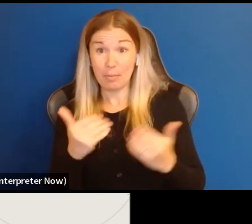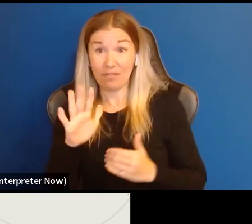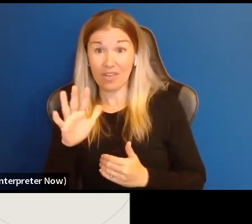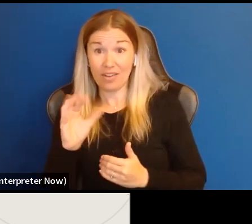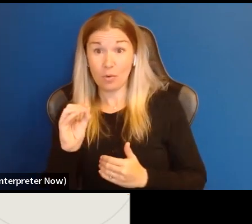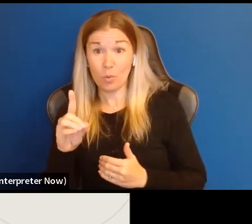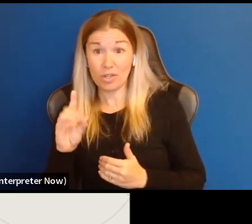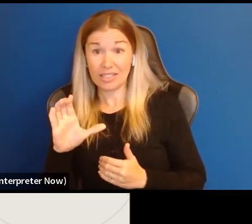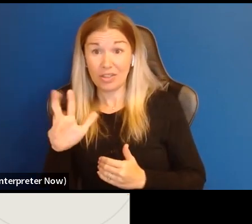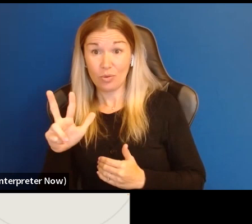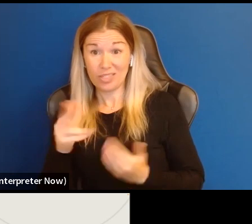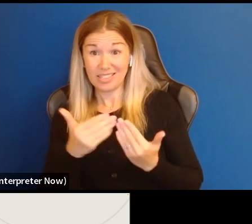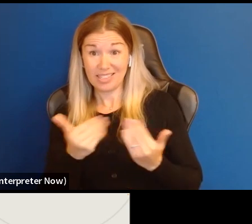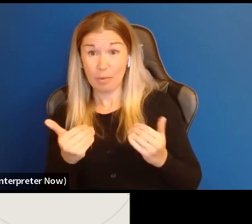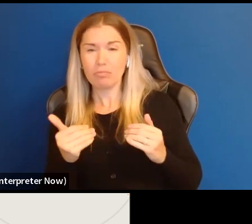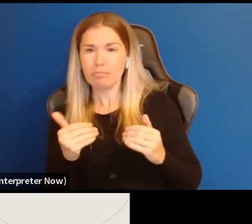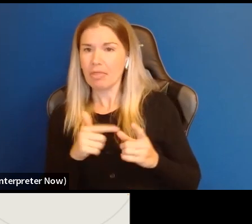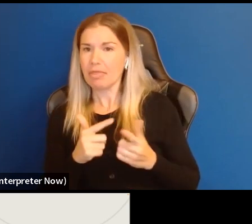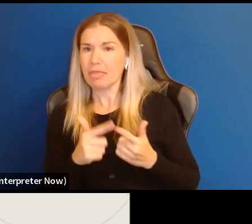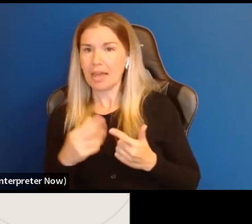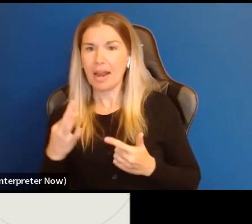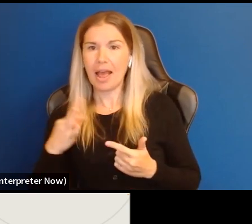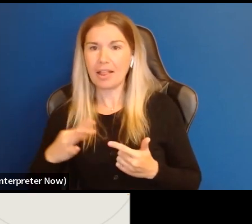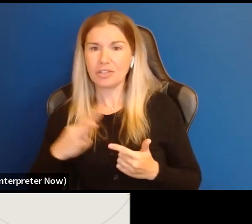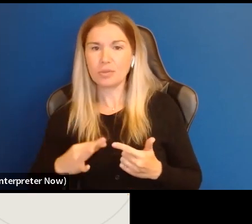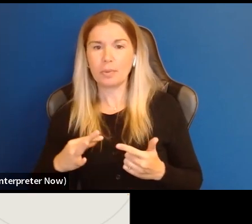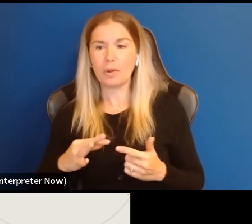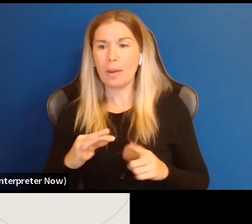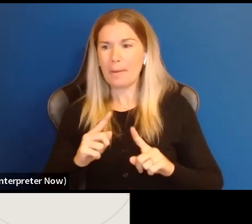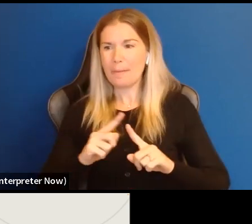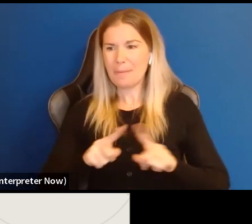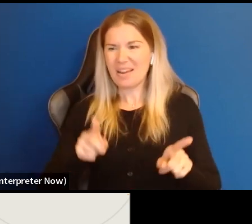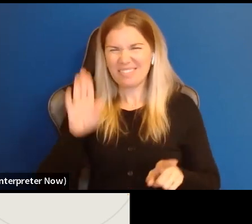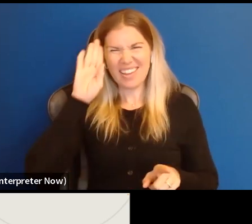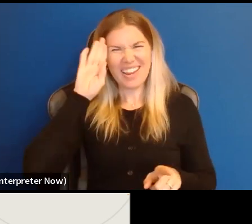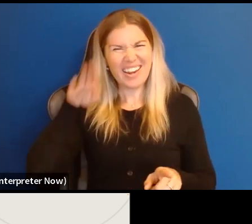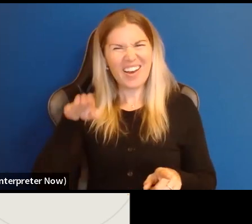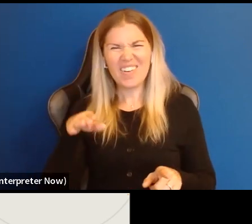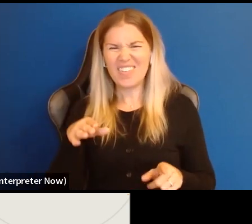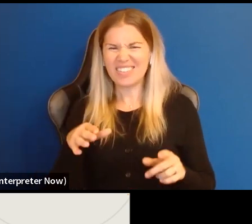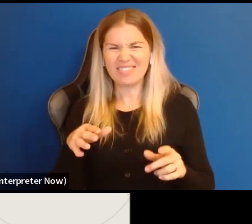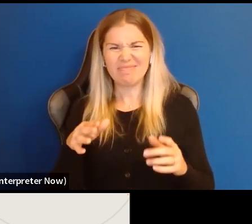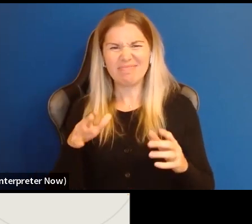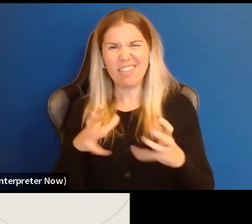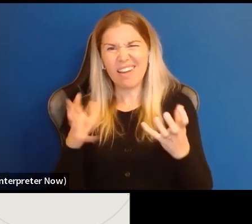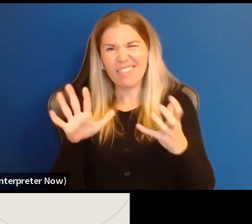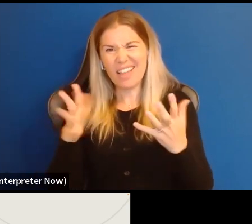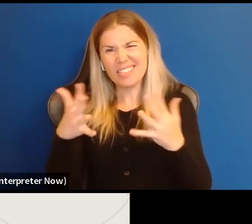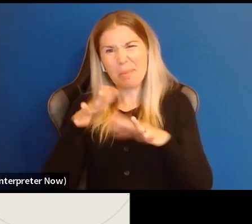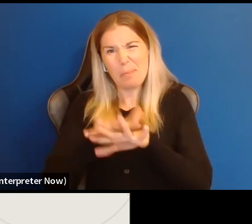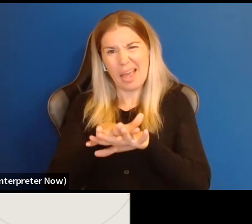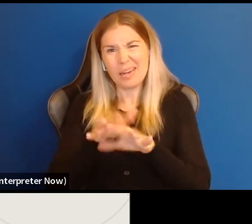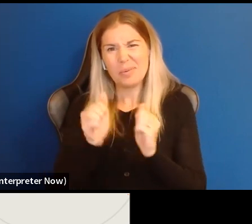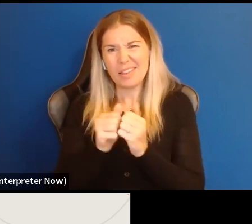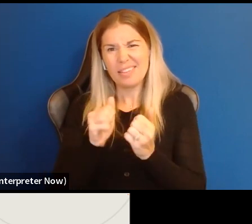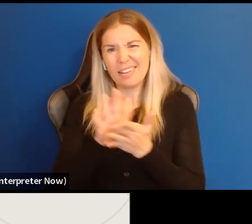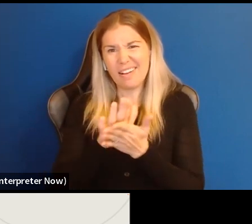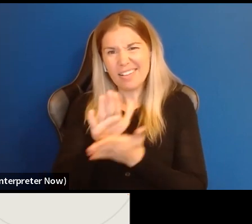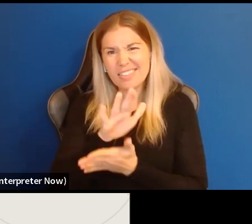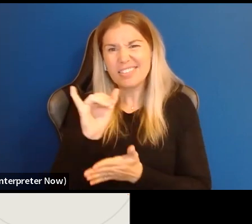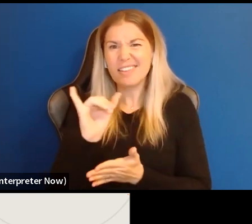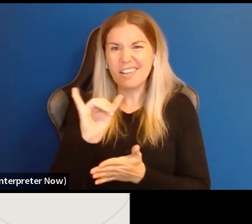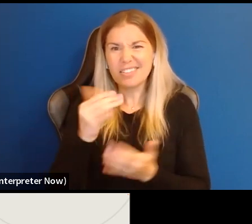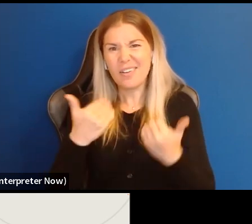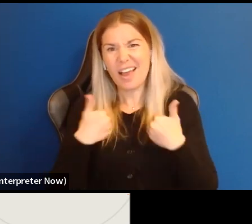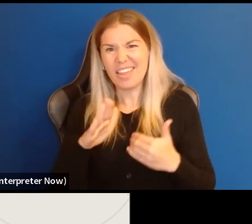from your college or university would be eligible, but I know a lot of that is embedded unfortunately with colleges who often also have their own